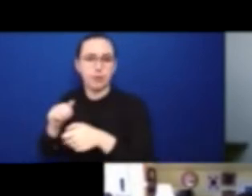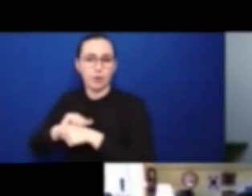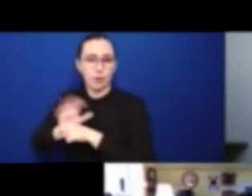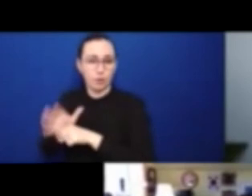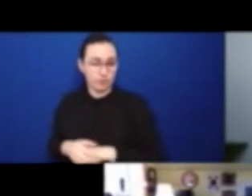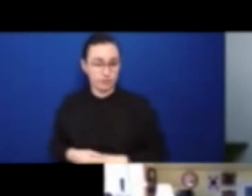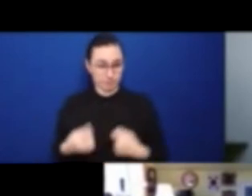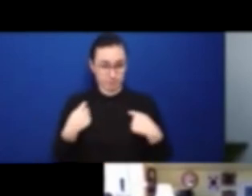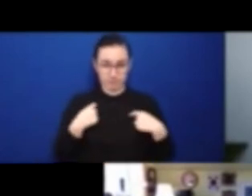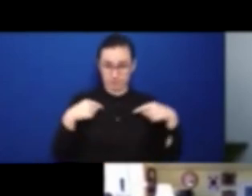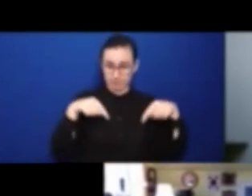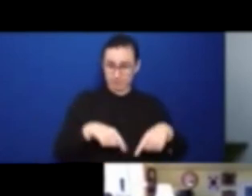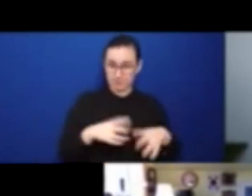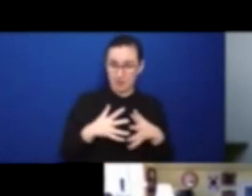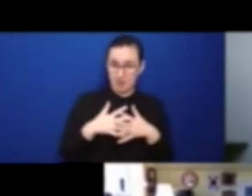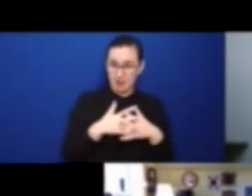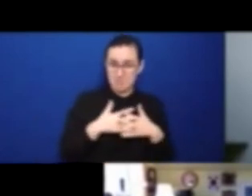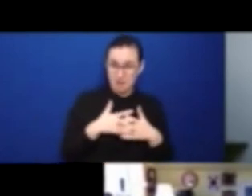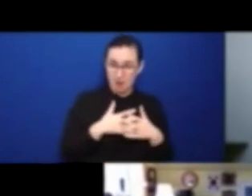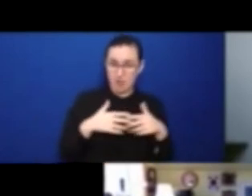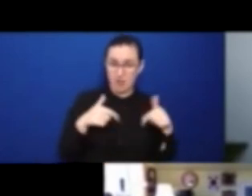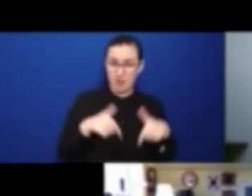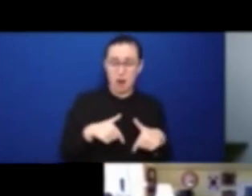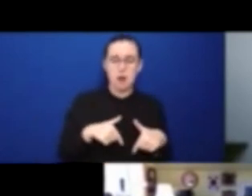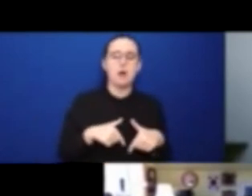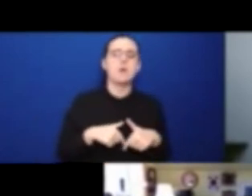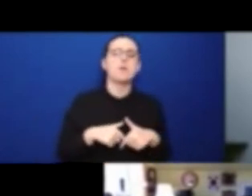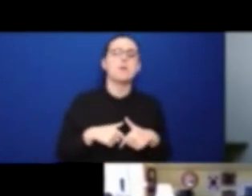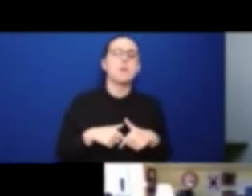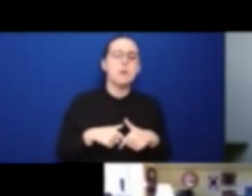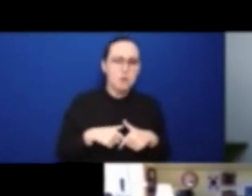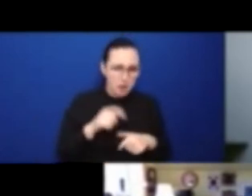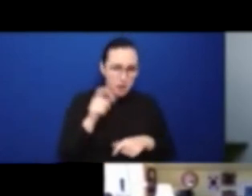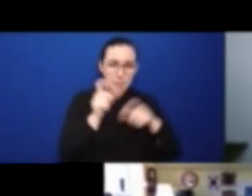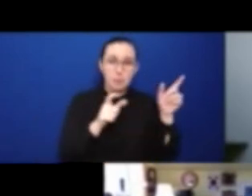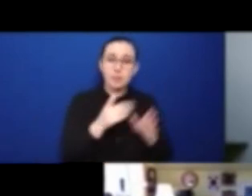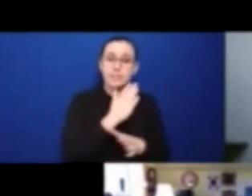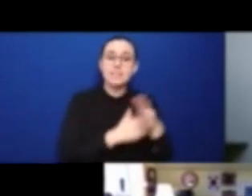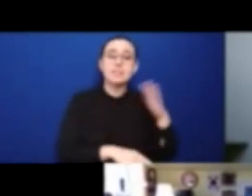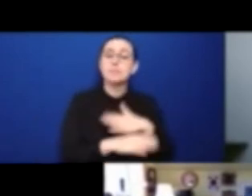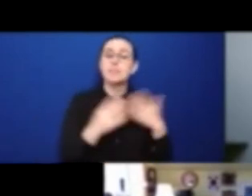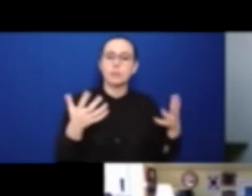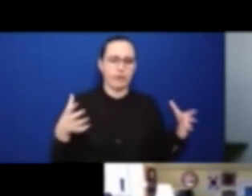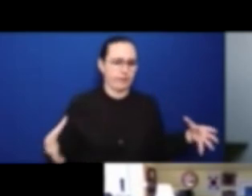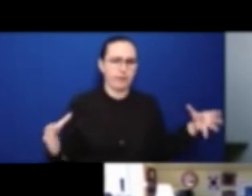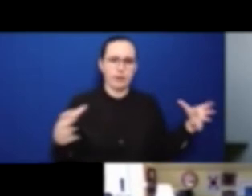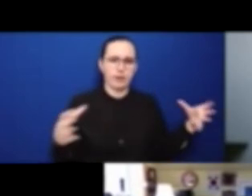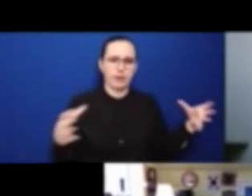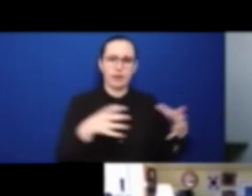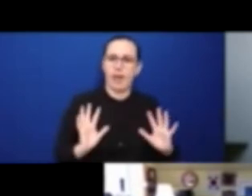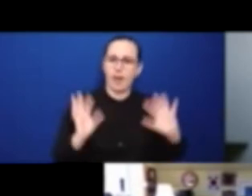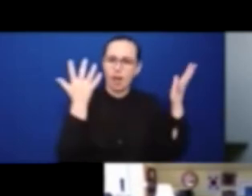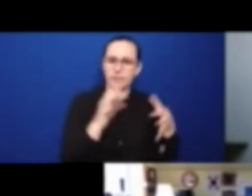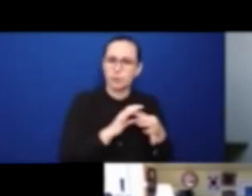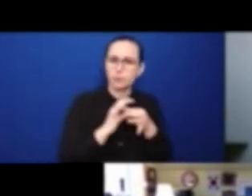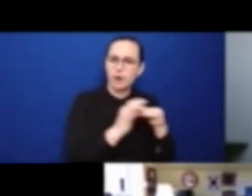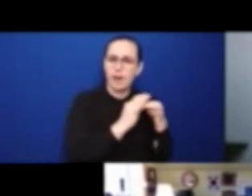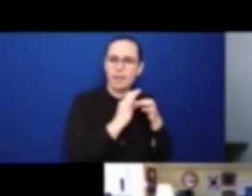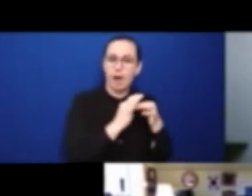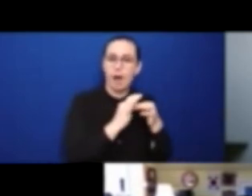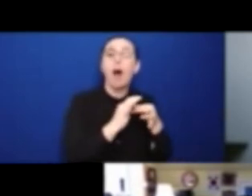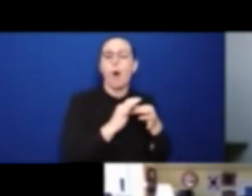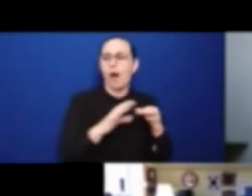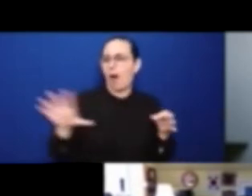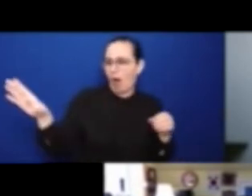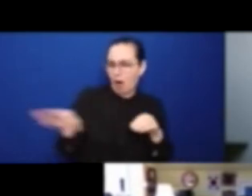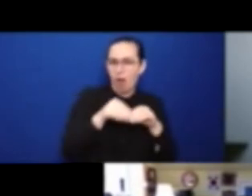also more at risk for contracting COVID. And that is a challenge, and the worry is that